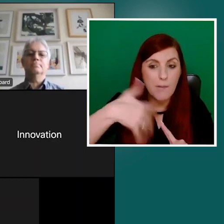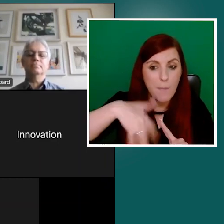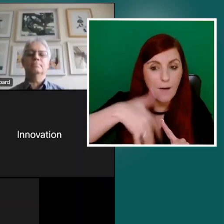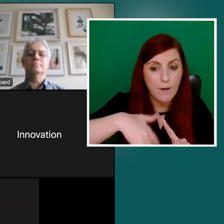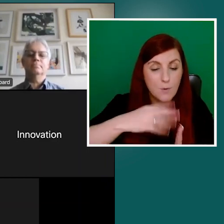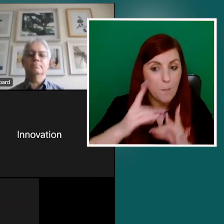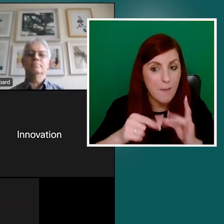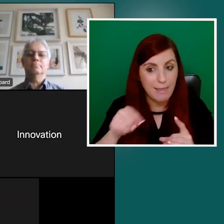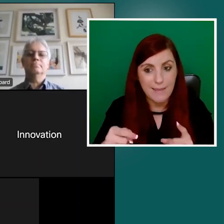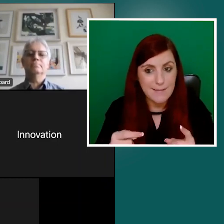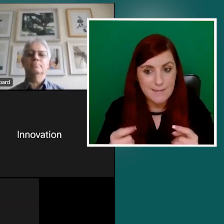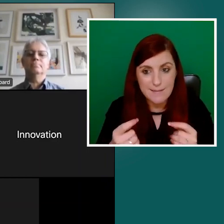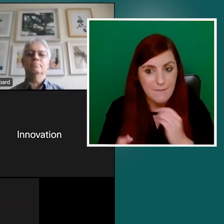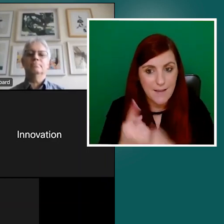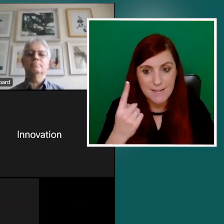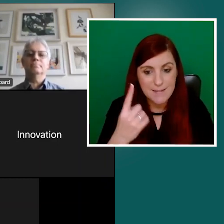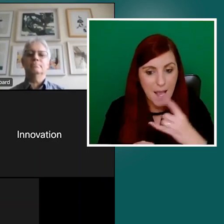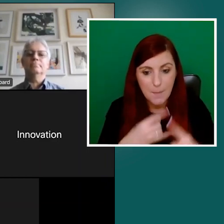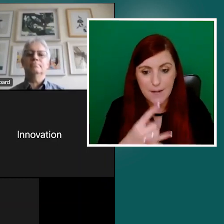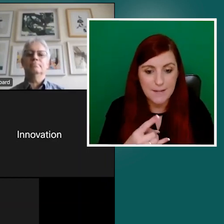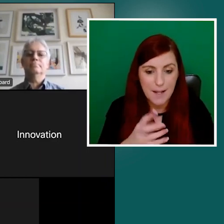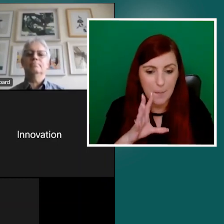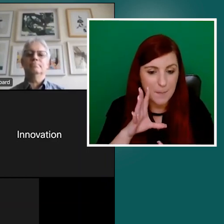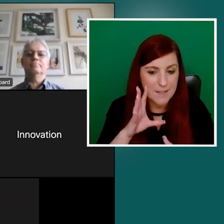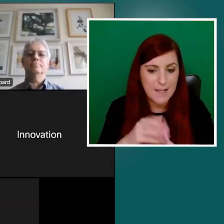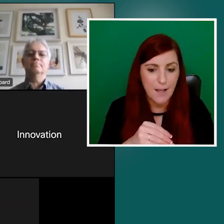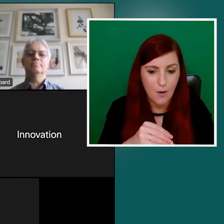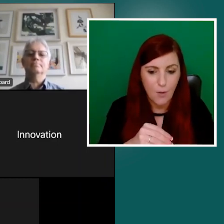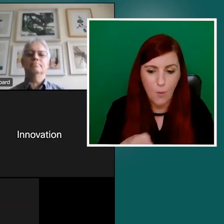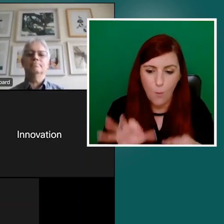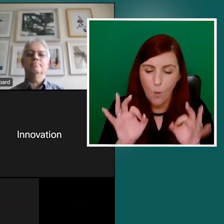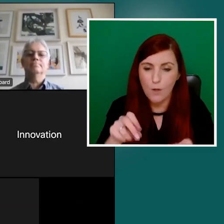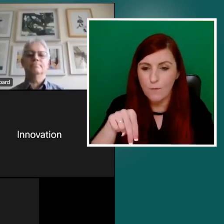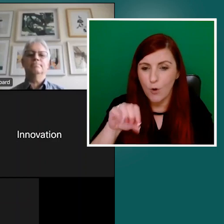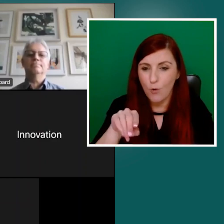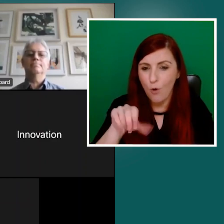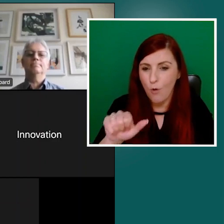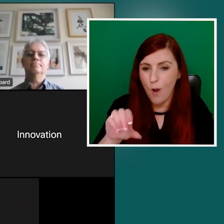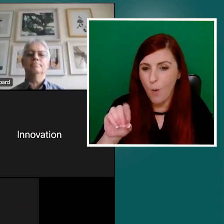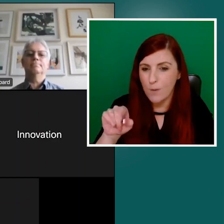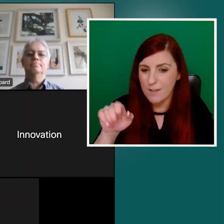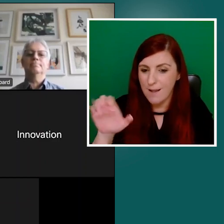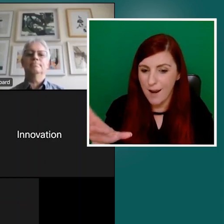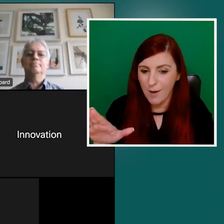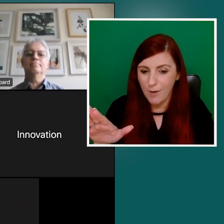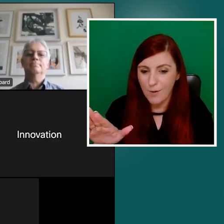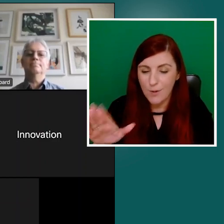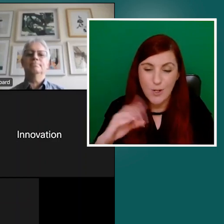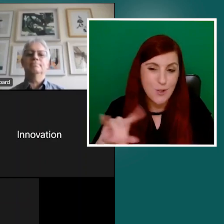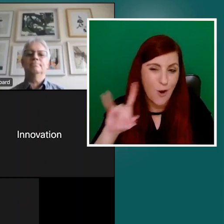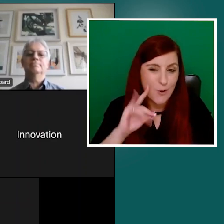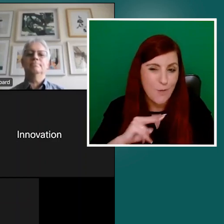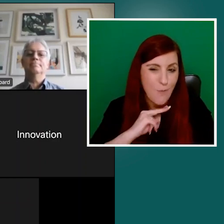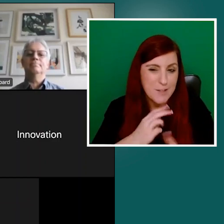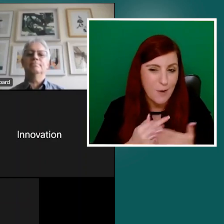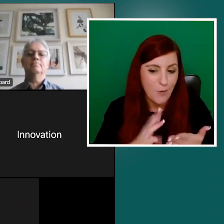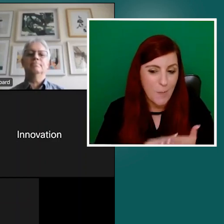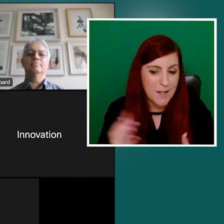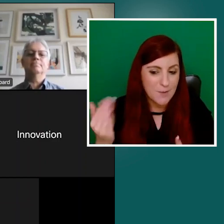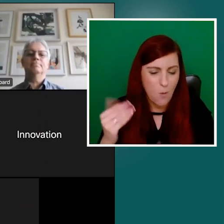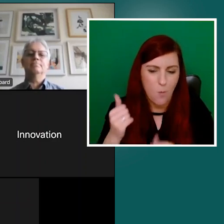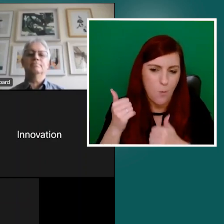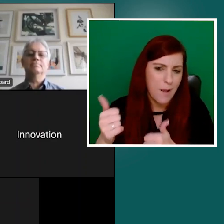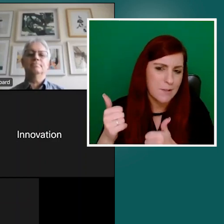the wonderful Nora O'Donnell who just appeared there briefly a minute ago. well done and thank you again for pulling all of this together and